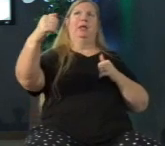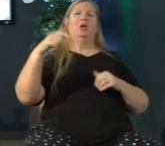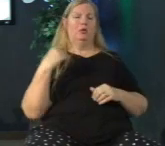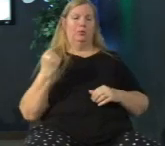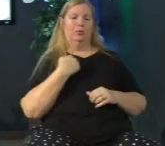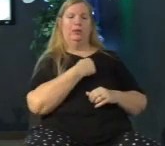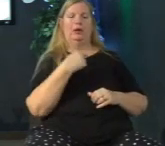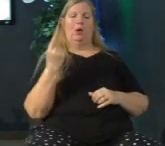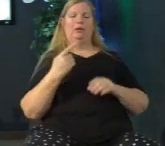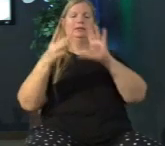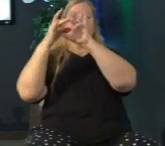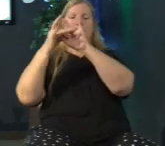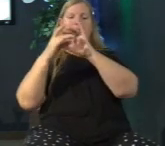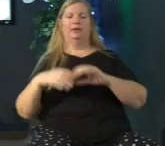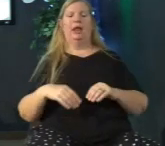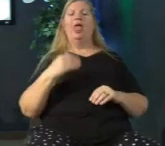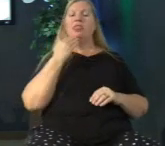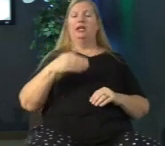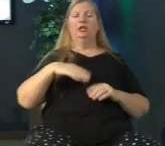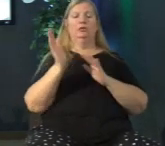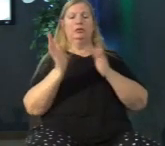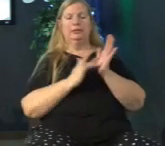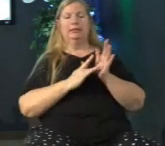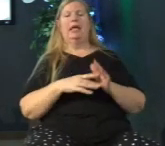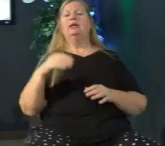Jesus for that assurance thank you God for that assurance